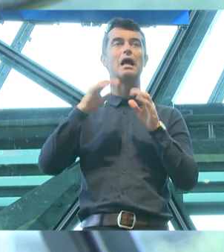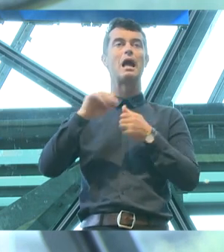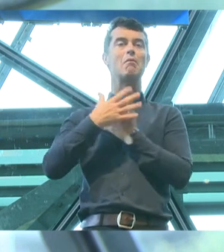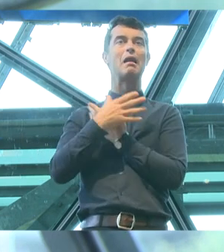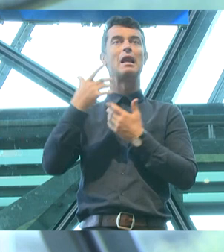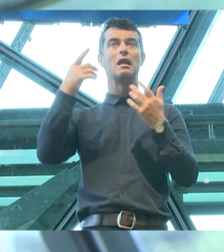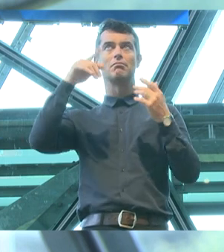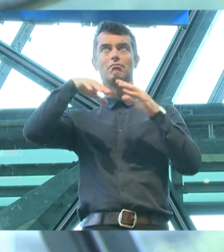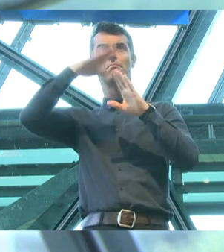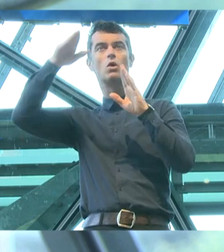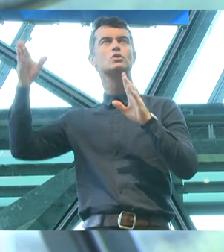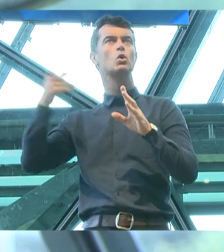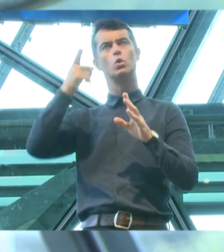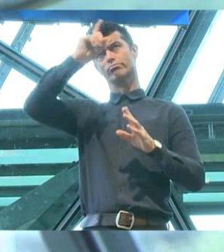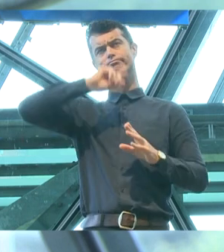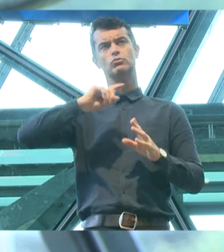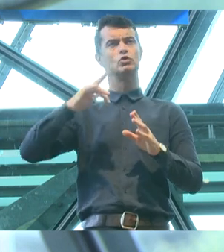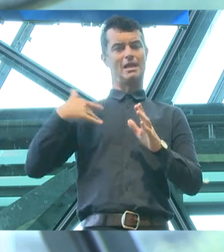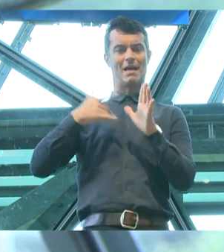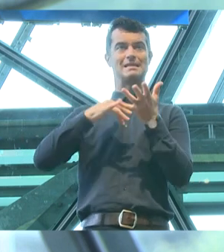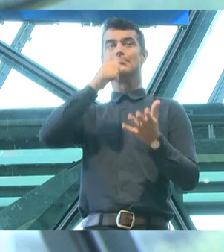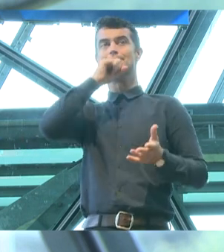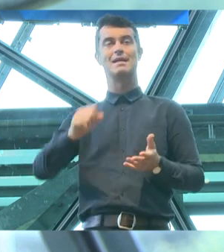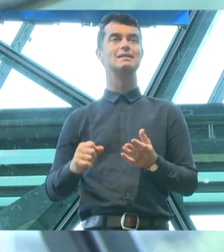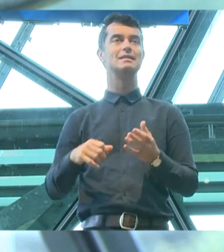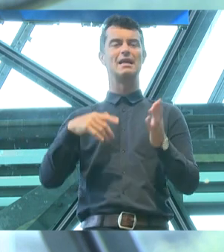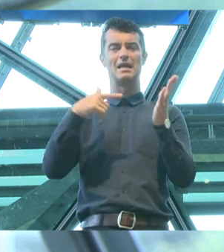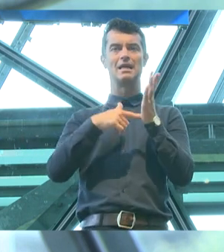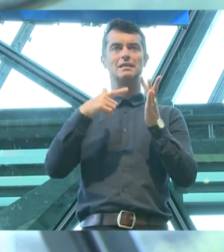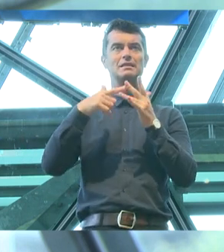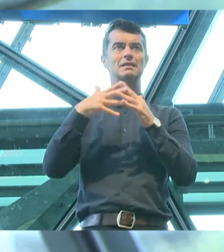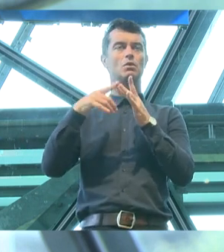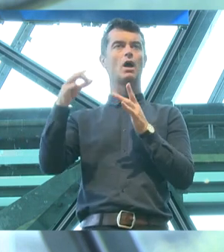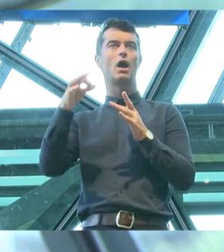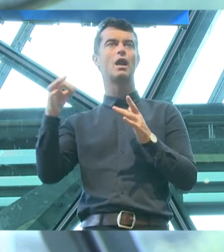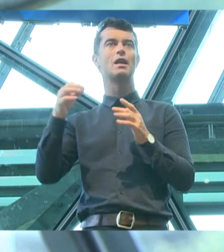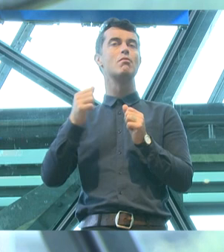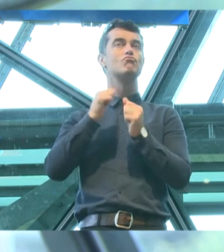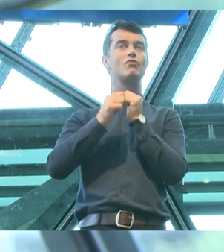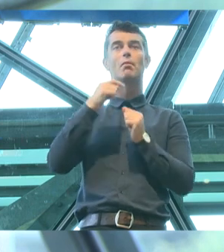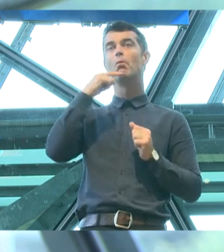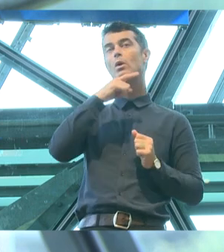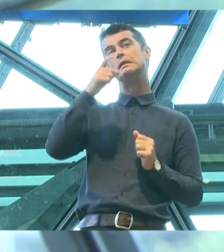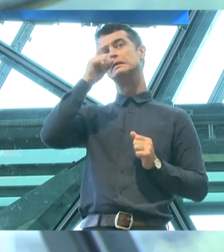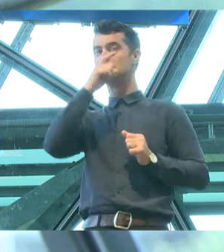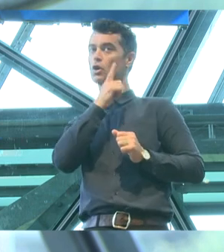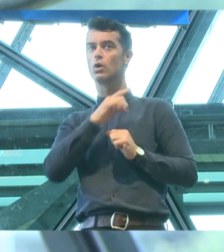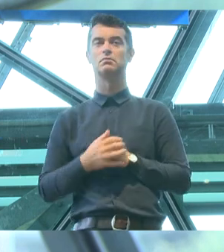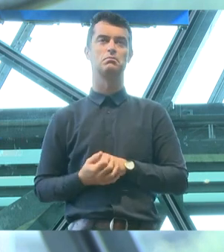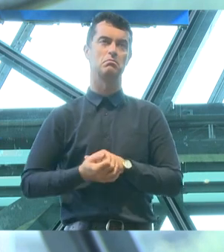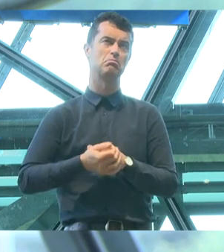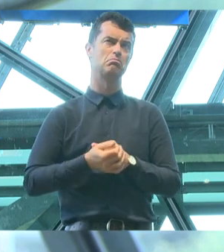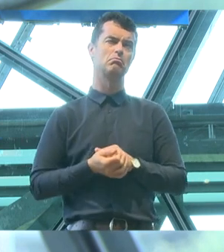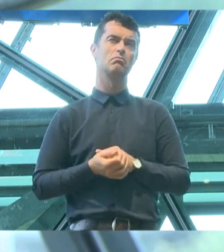Alps who take an oath to live as men, to Tiwi Island brother boys and sister girls. It's also worth noting that since the